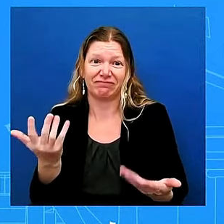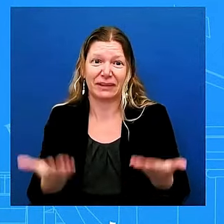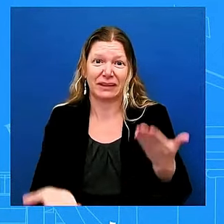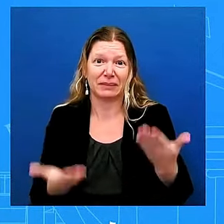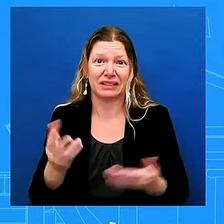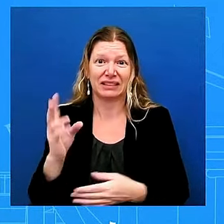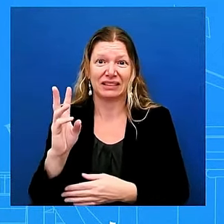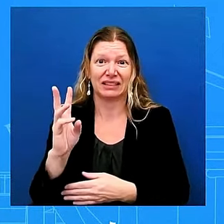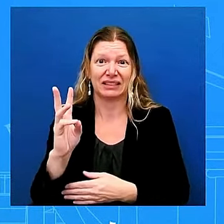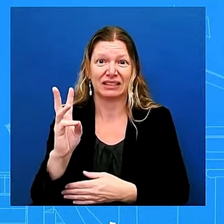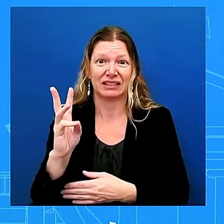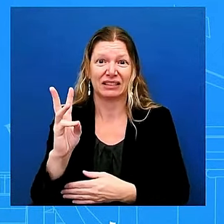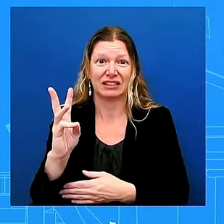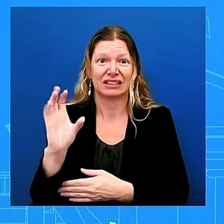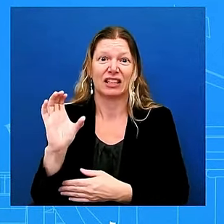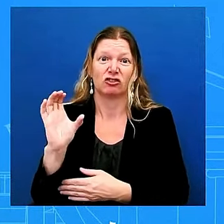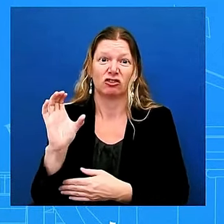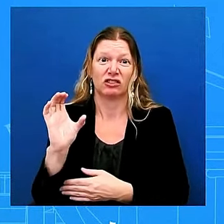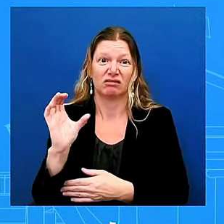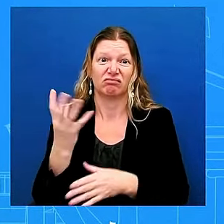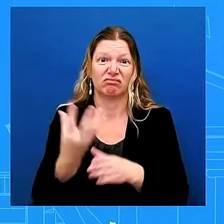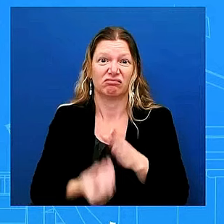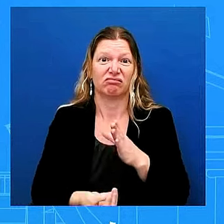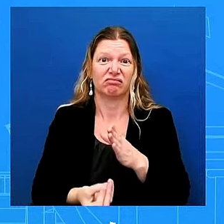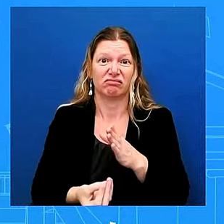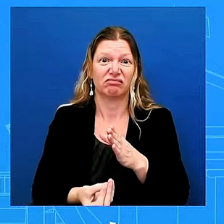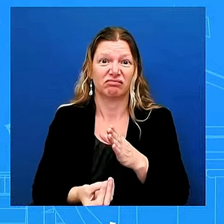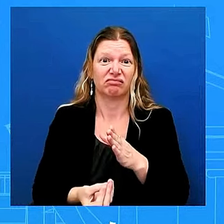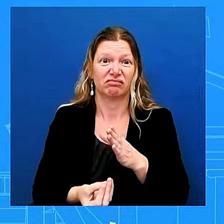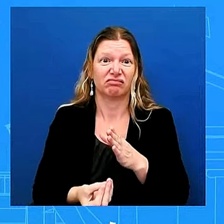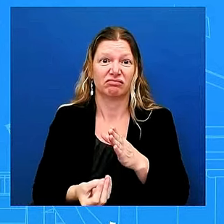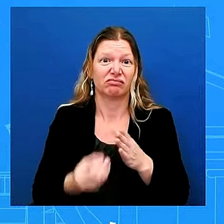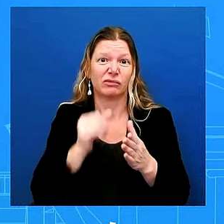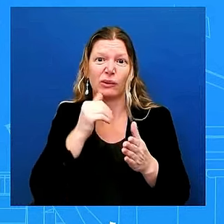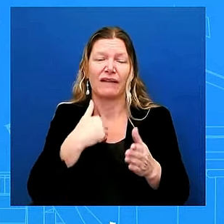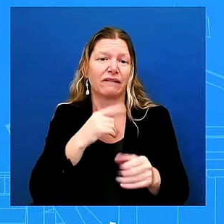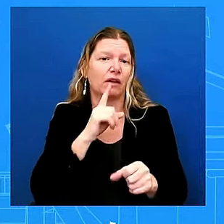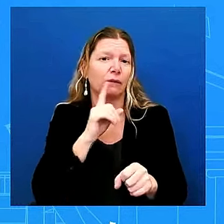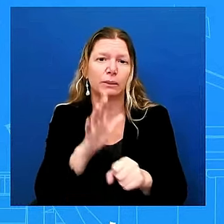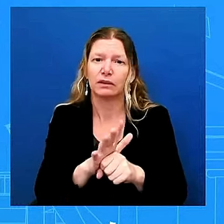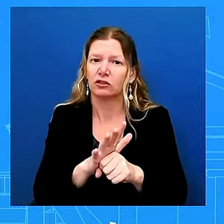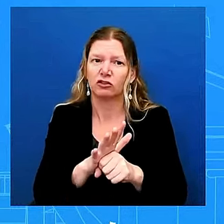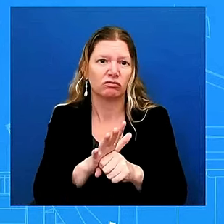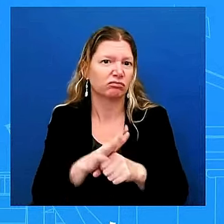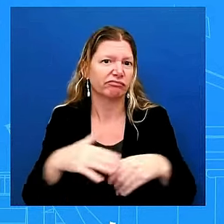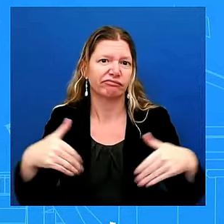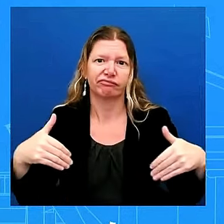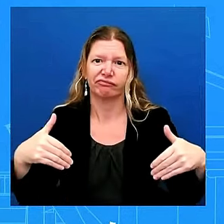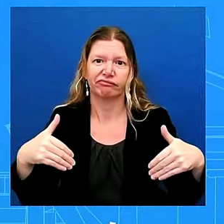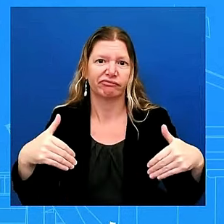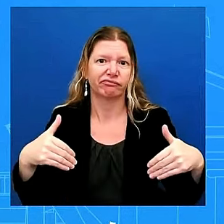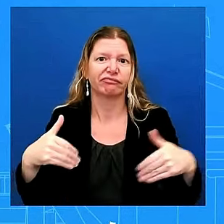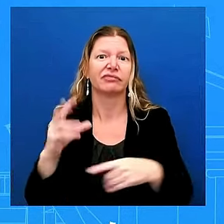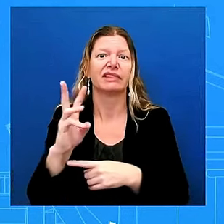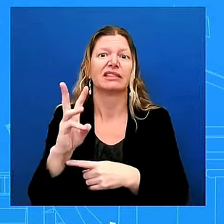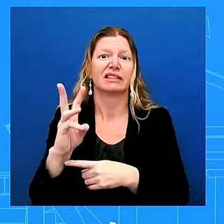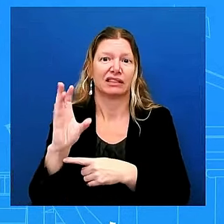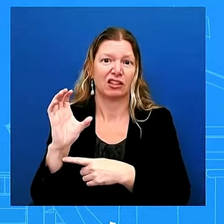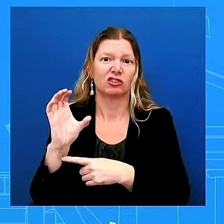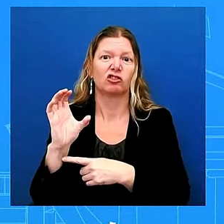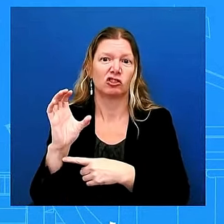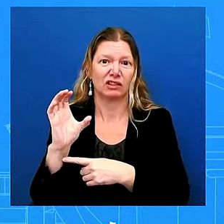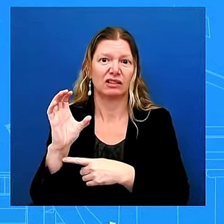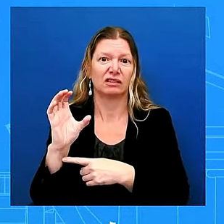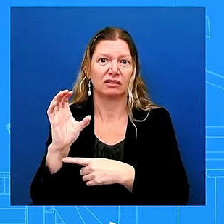but we don't have any confirmation of that we know there are 600 who are either uh lost or